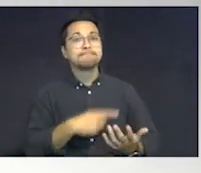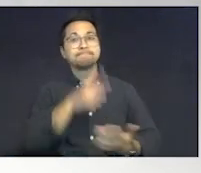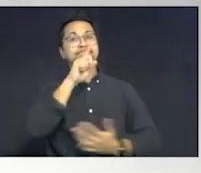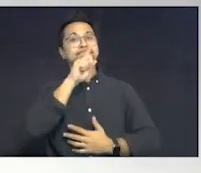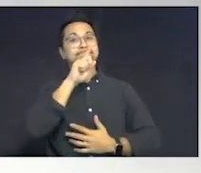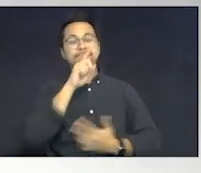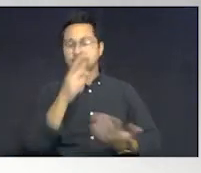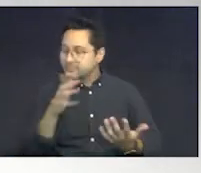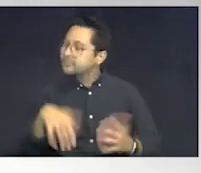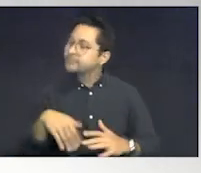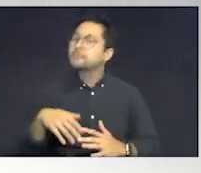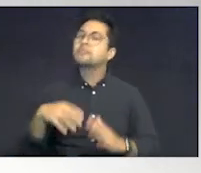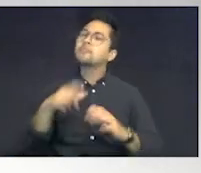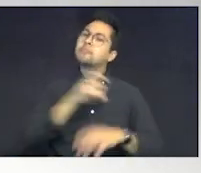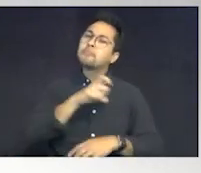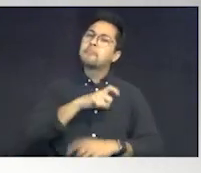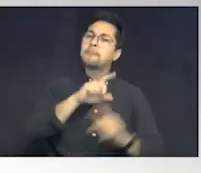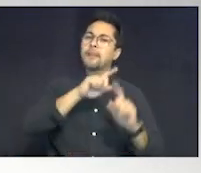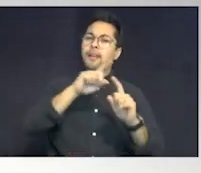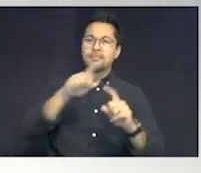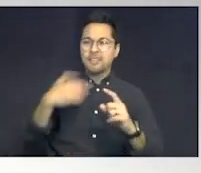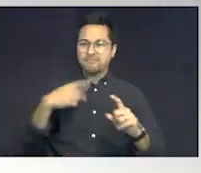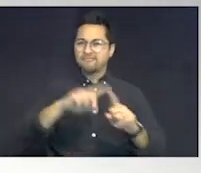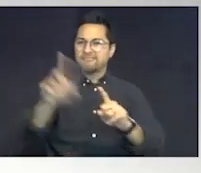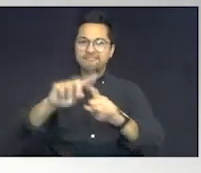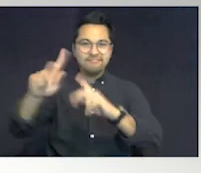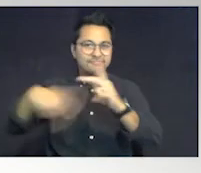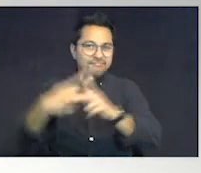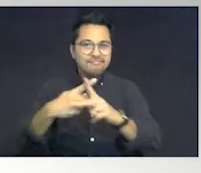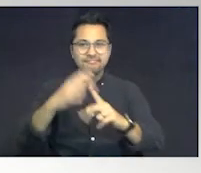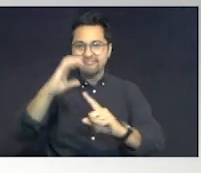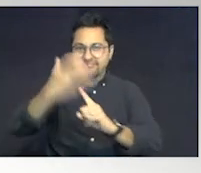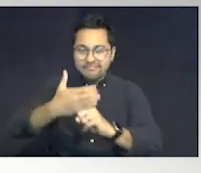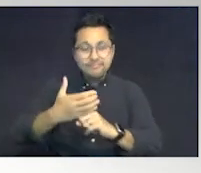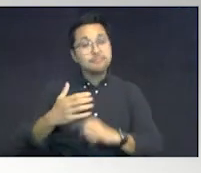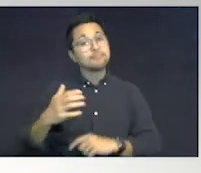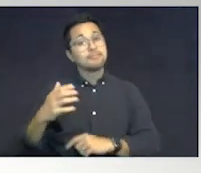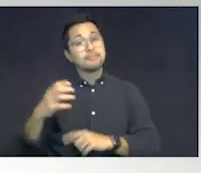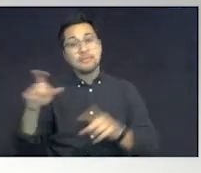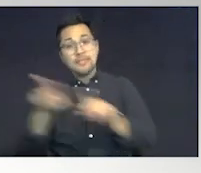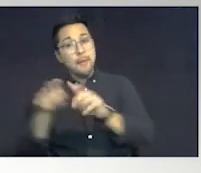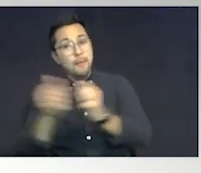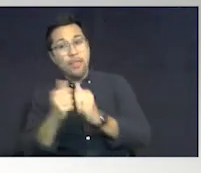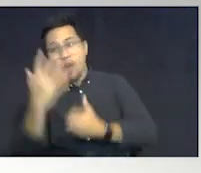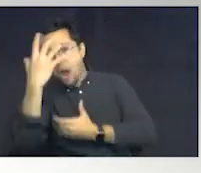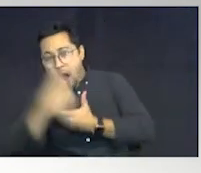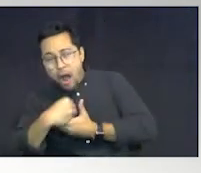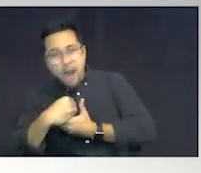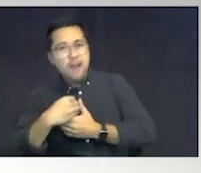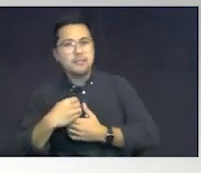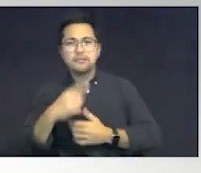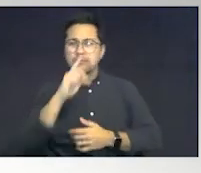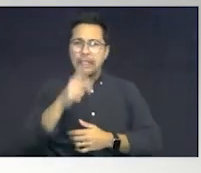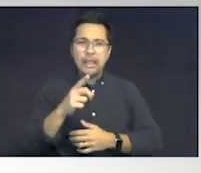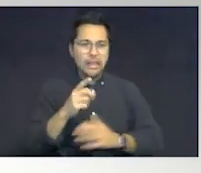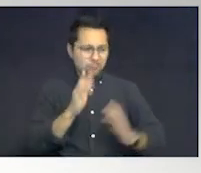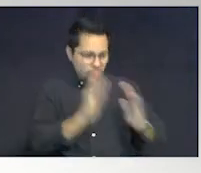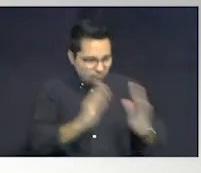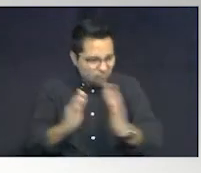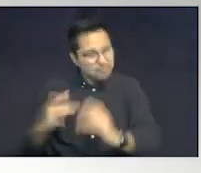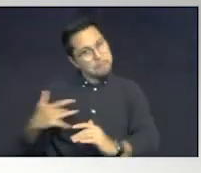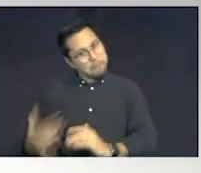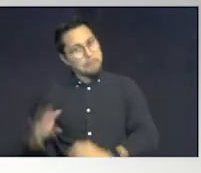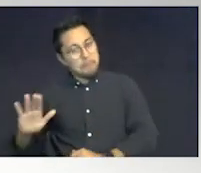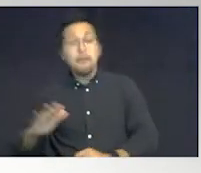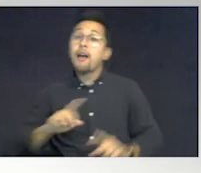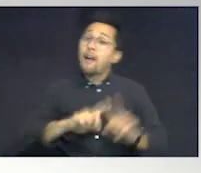okay, police officers come in different types of uniforms. You know autism, they're very concrete, and everything needs to be precisely the same. But